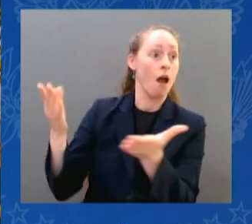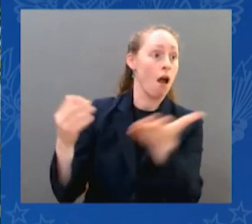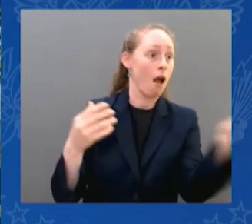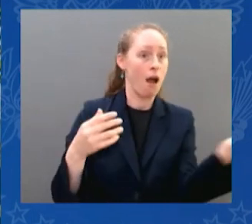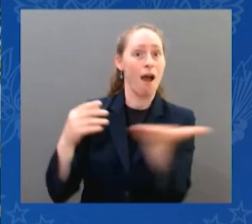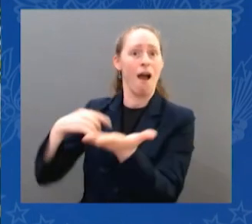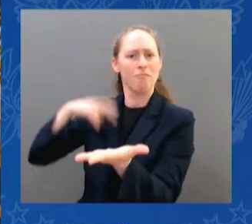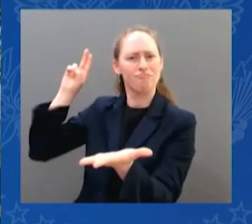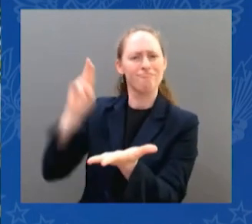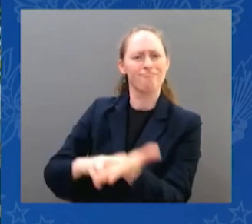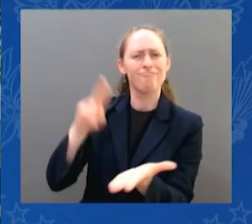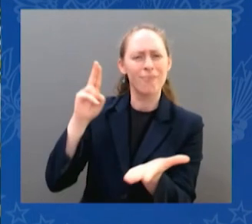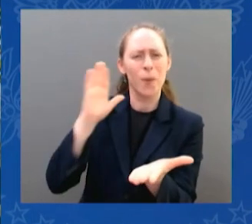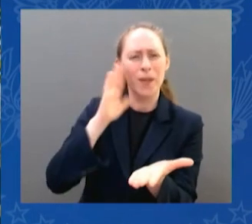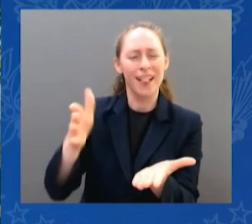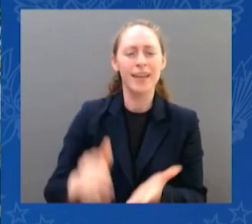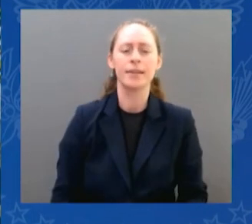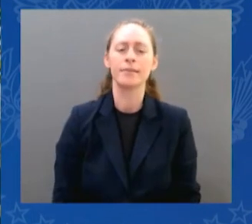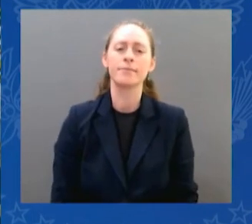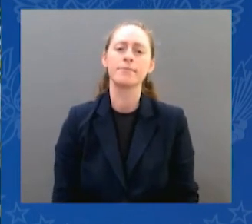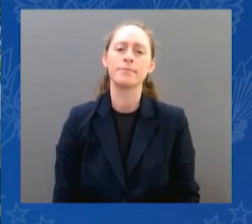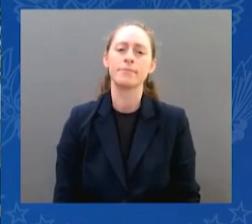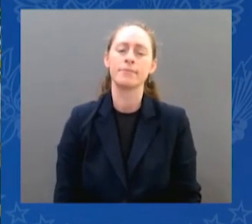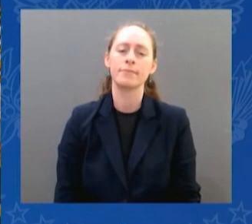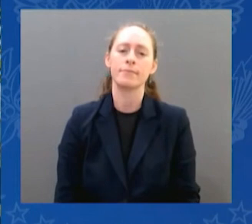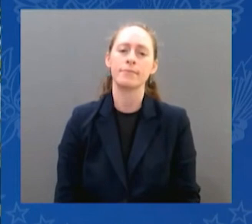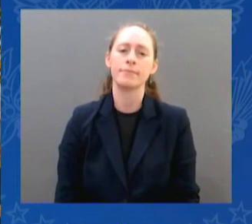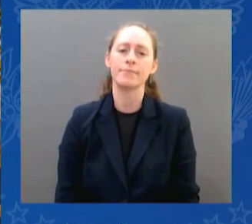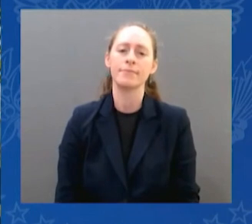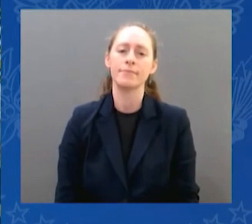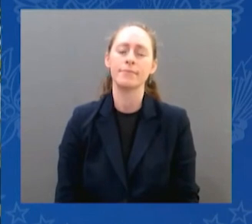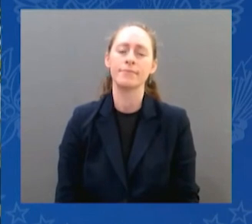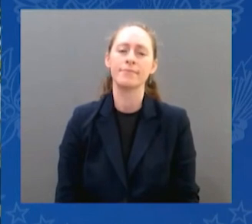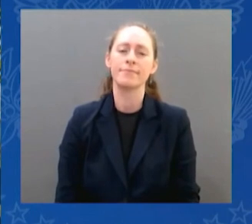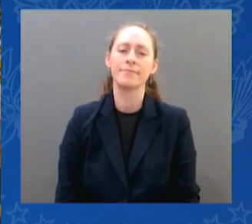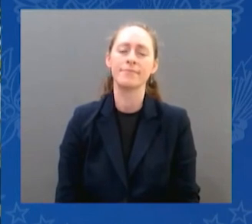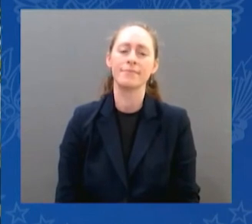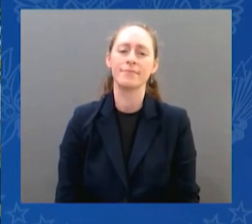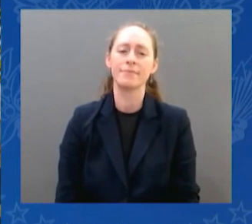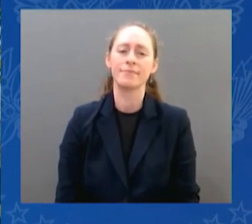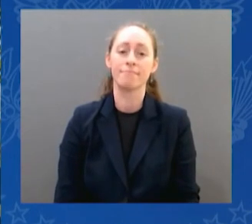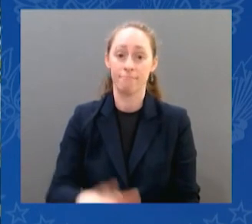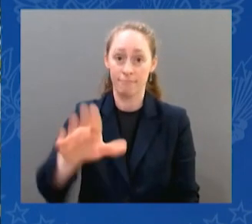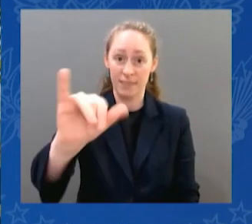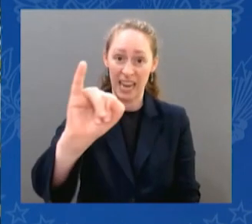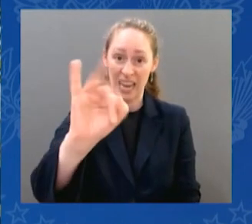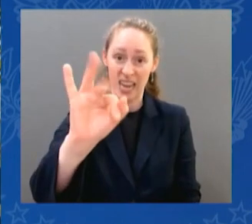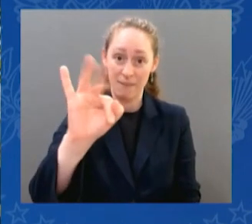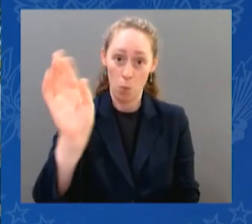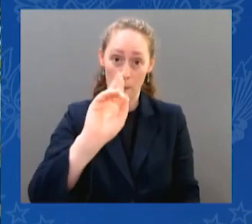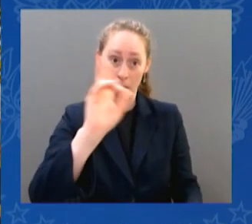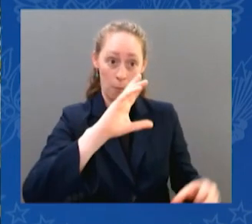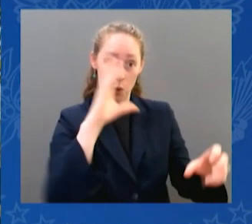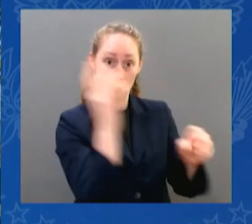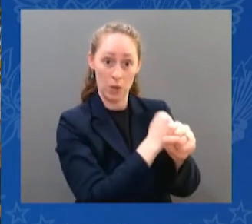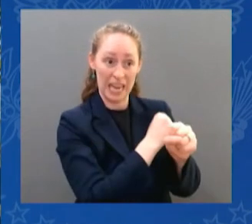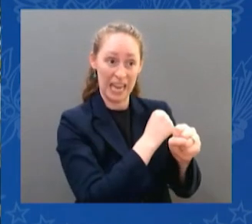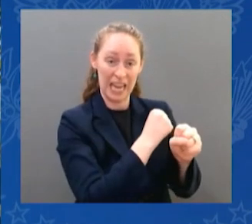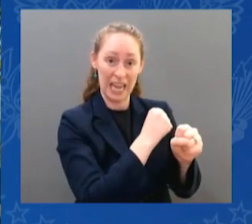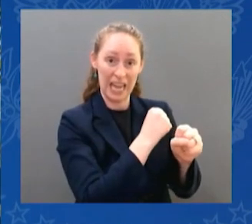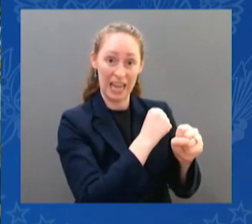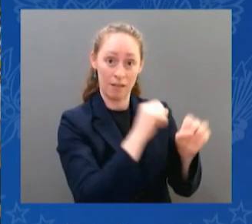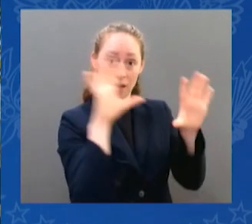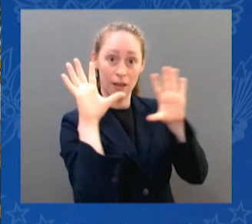Republicans who will elect the House and Senate who will try to ban abortions nationwide, nationwide.